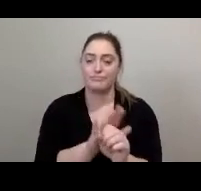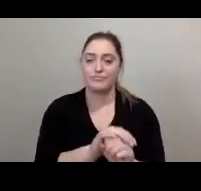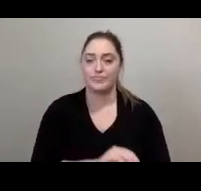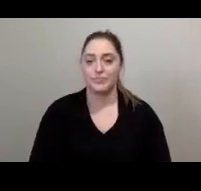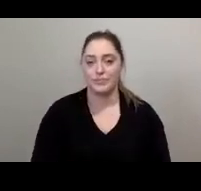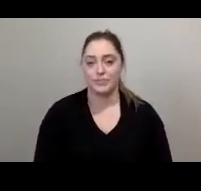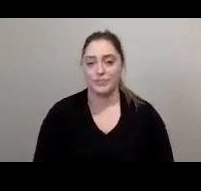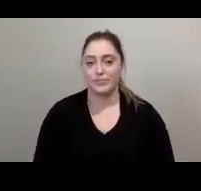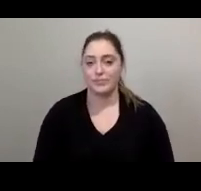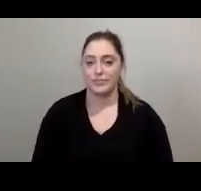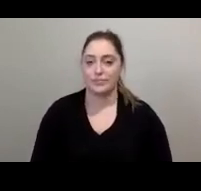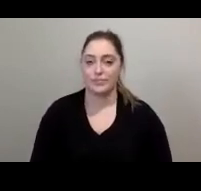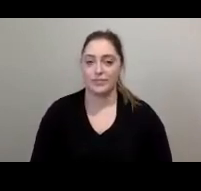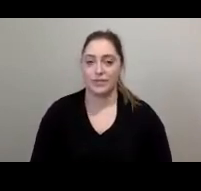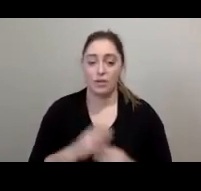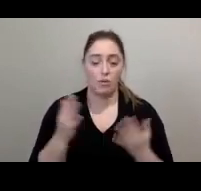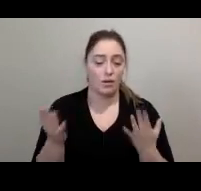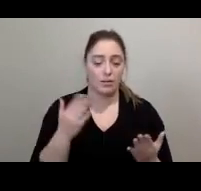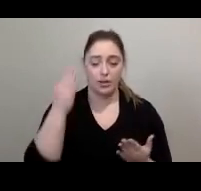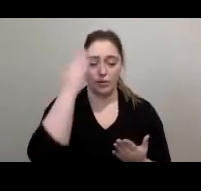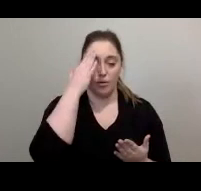what do we know